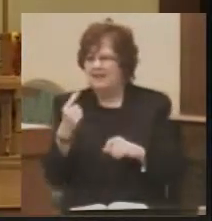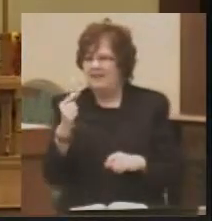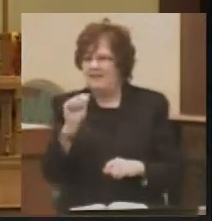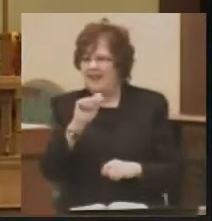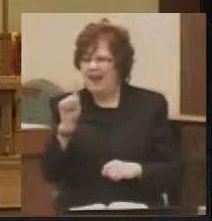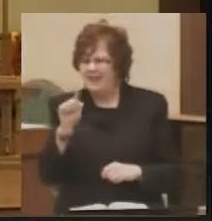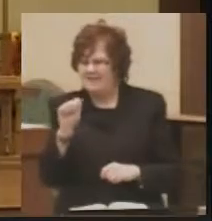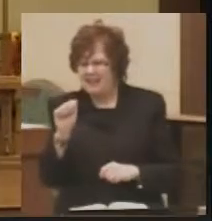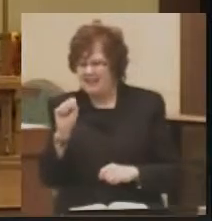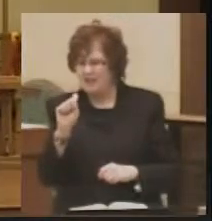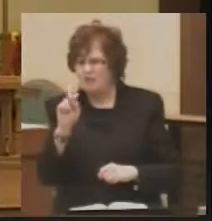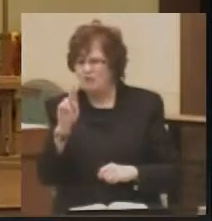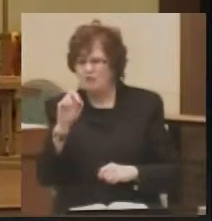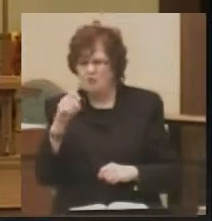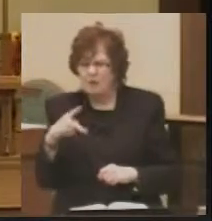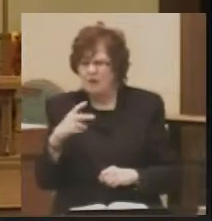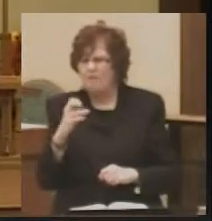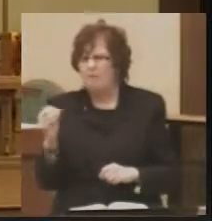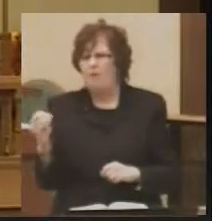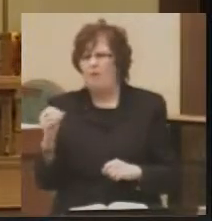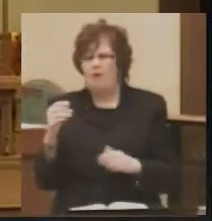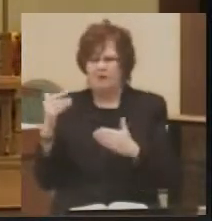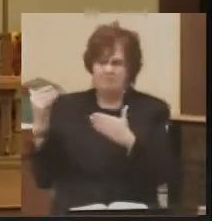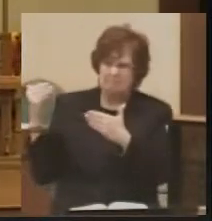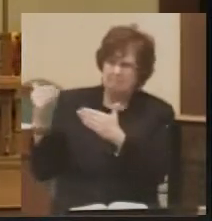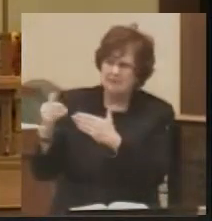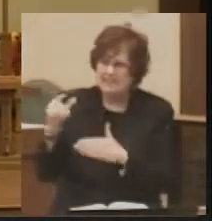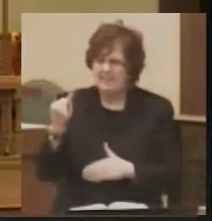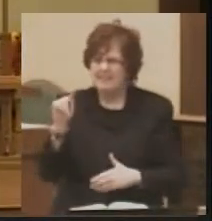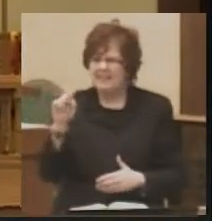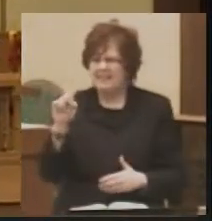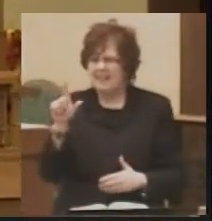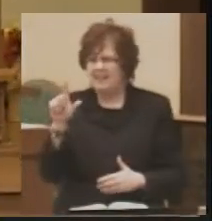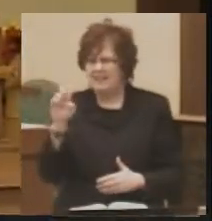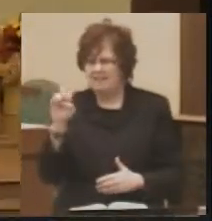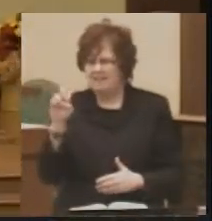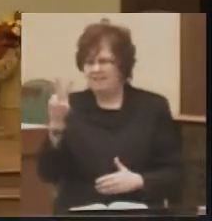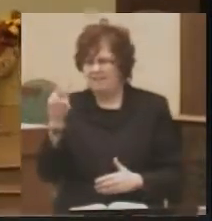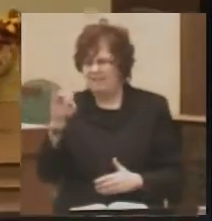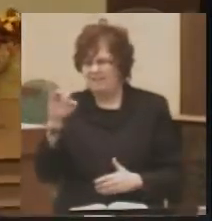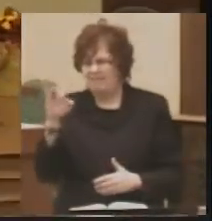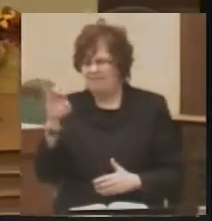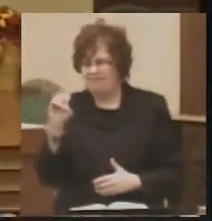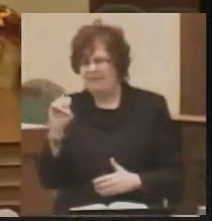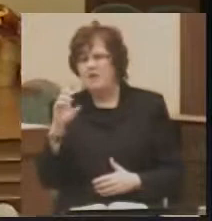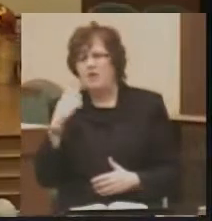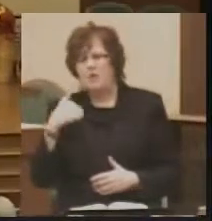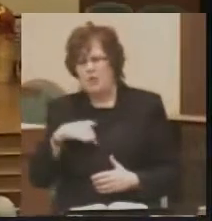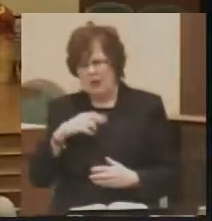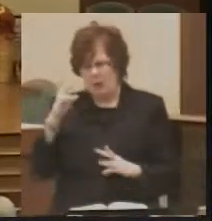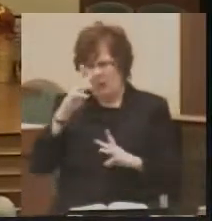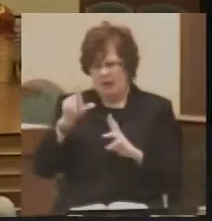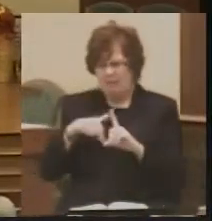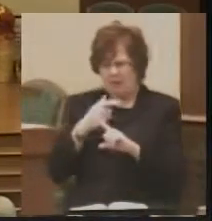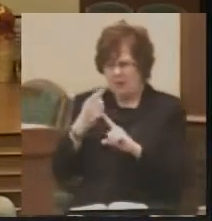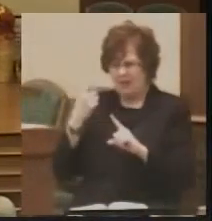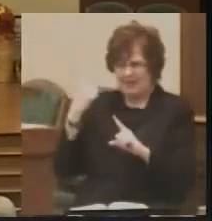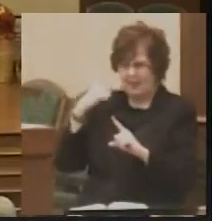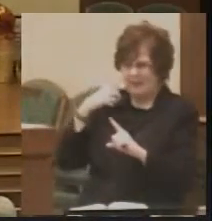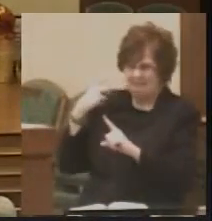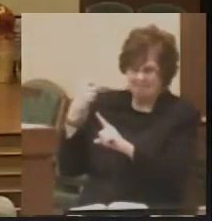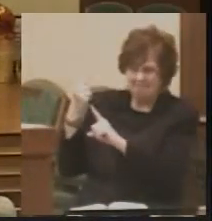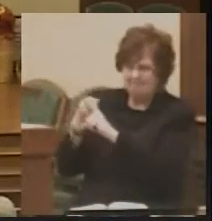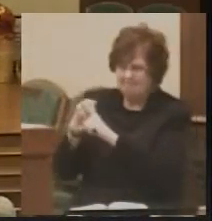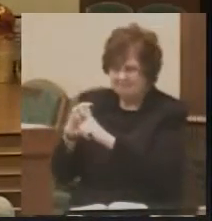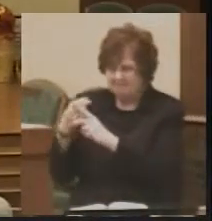Aviv or Jerusalem, we worry. We worry when we hear of Israeli strikes in the Gaza. Even with